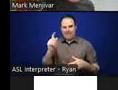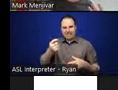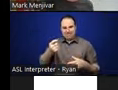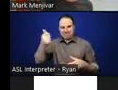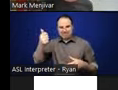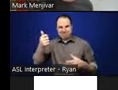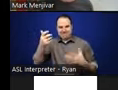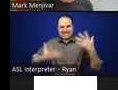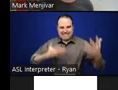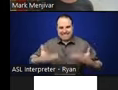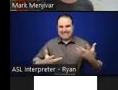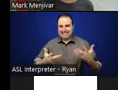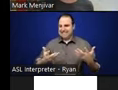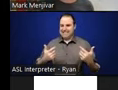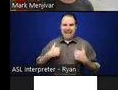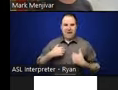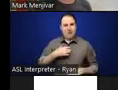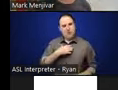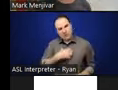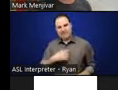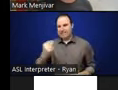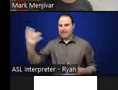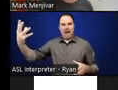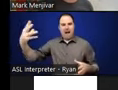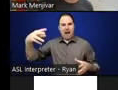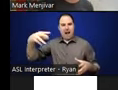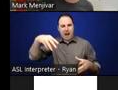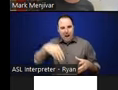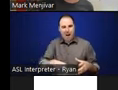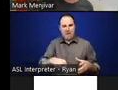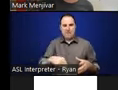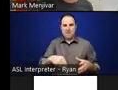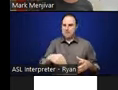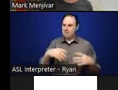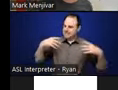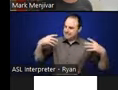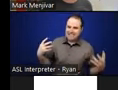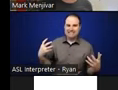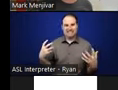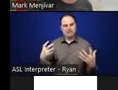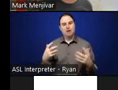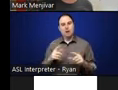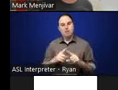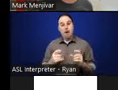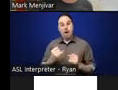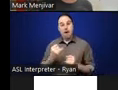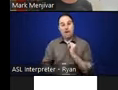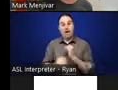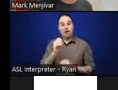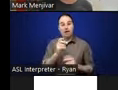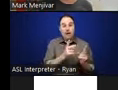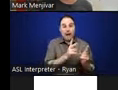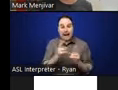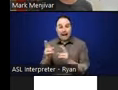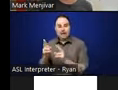include the fullness of the interview inside of it. But the final edits were always about a way of how do you be true to